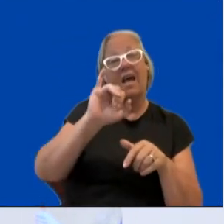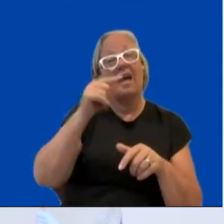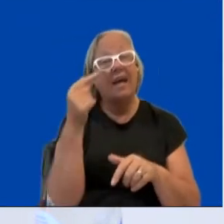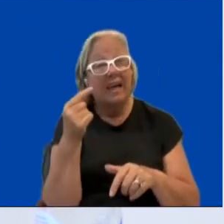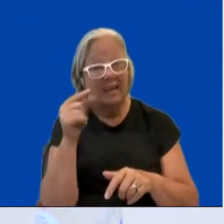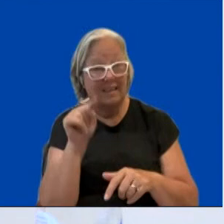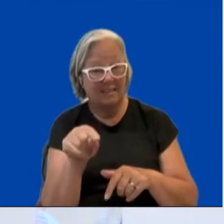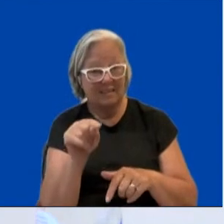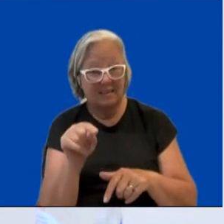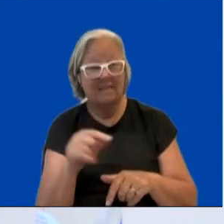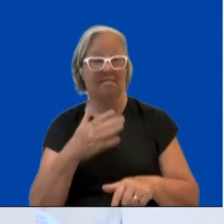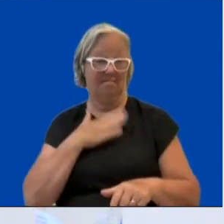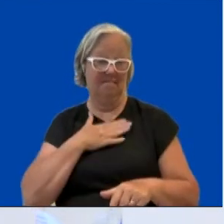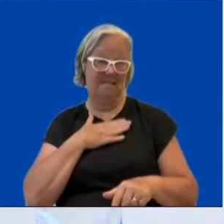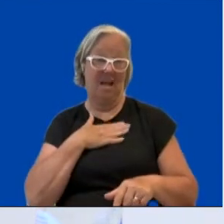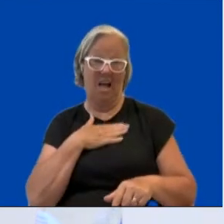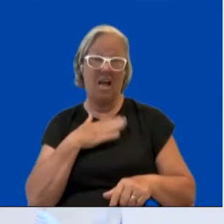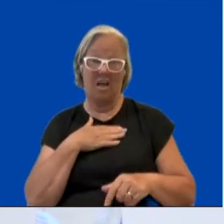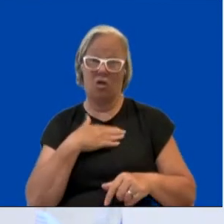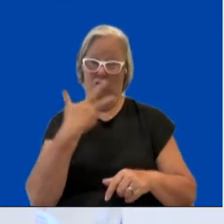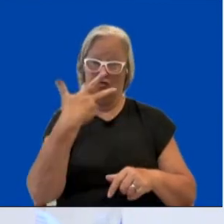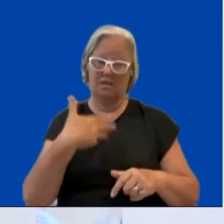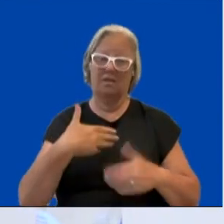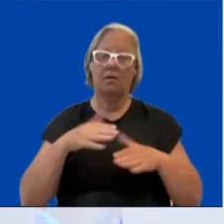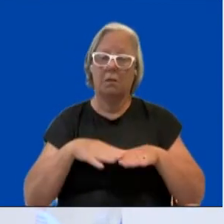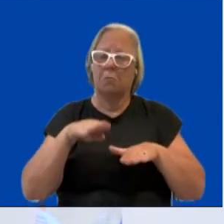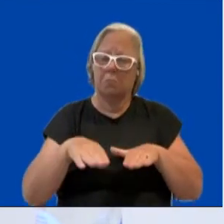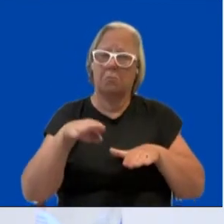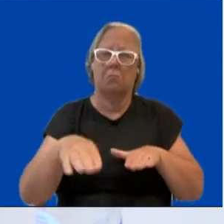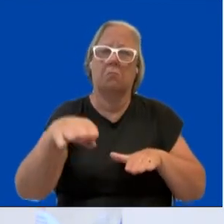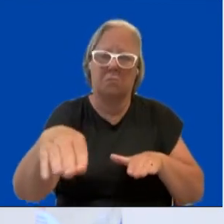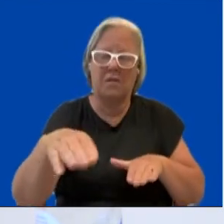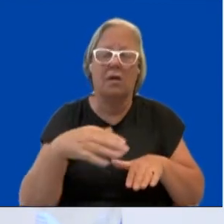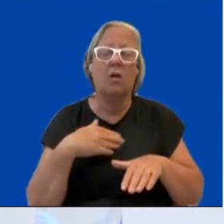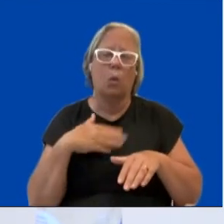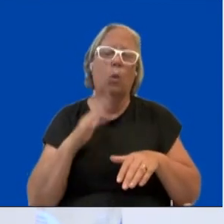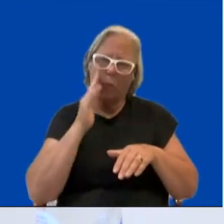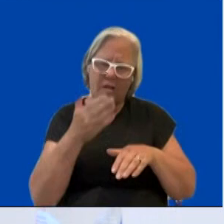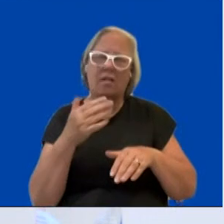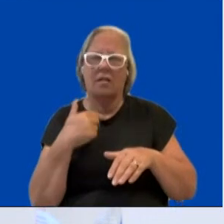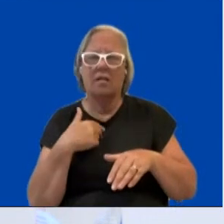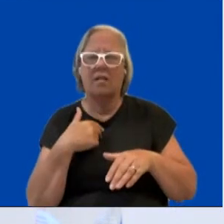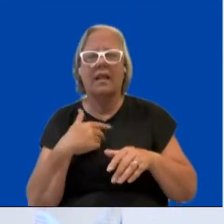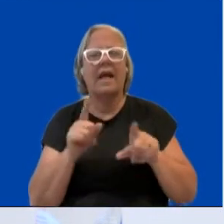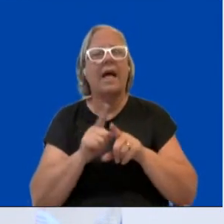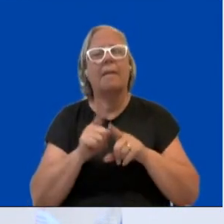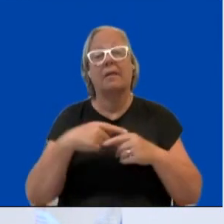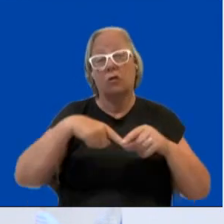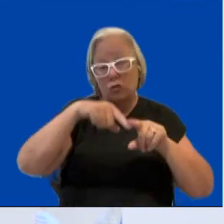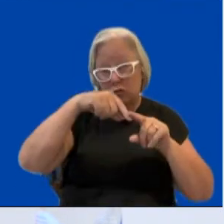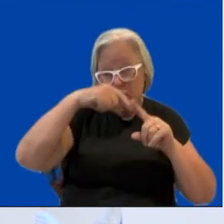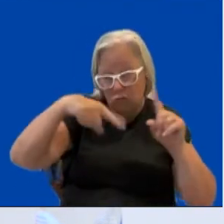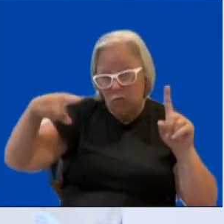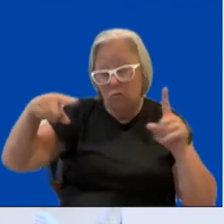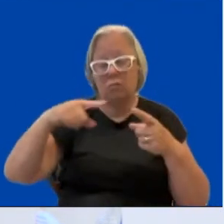and will continue to be, we will continue to provide evidence. That's the first step. data and information that are extremely